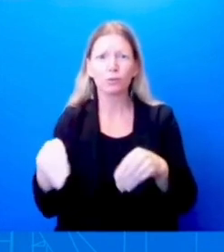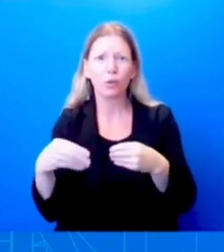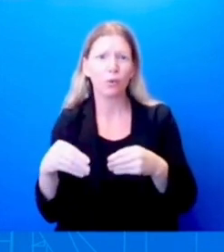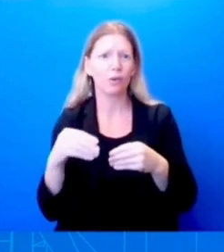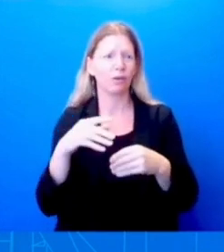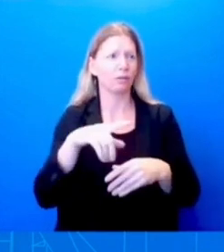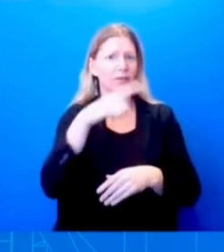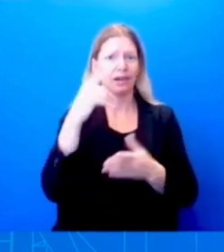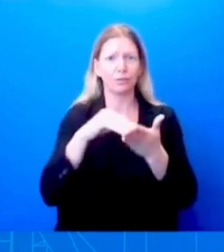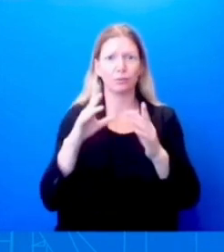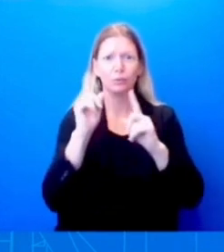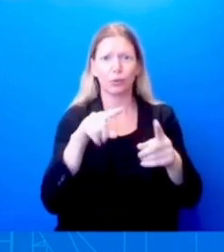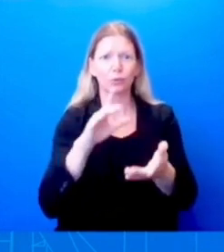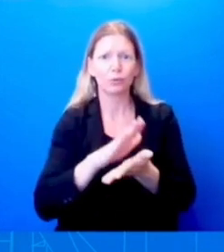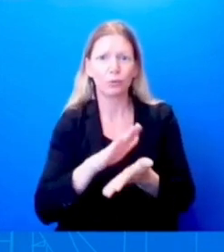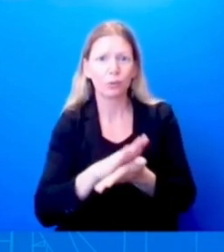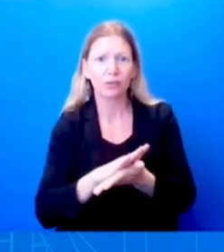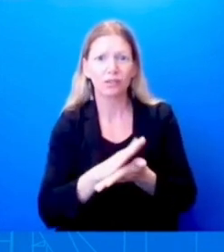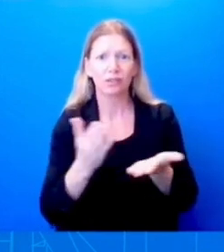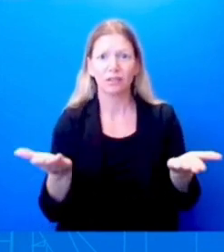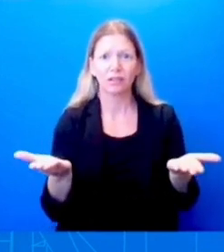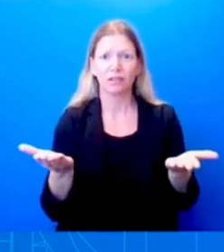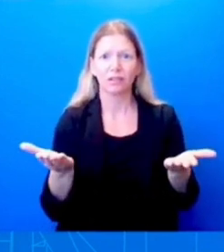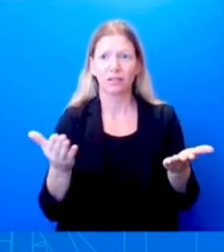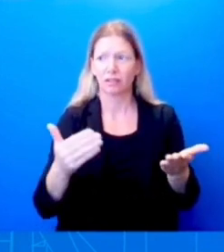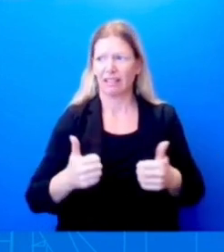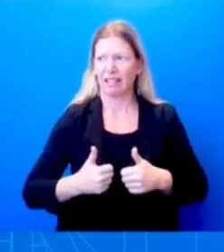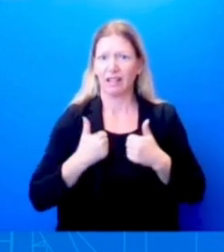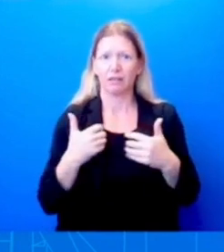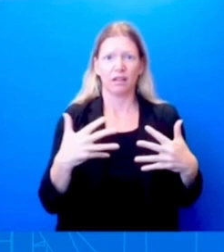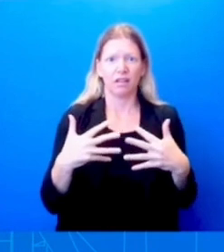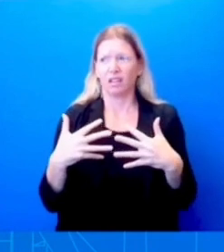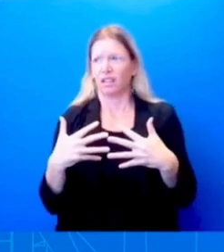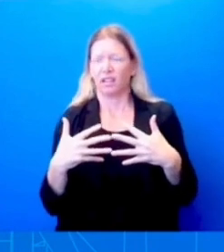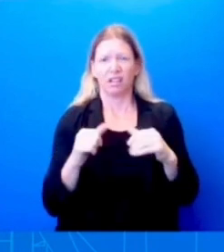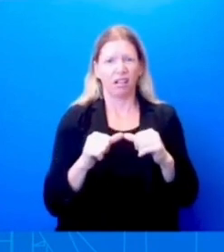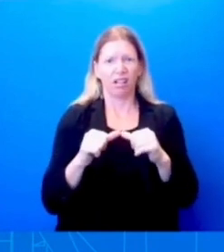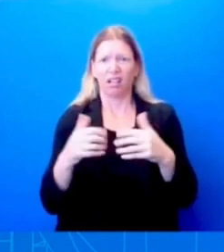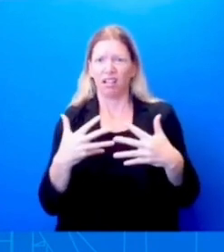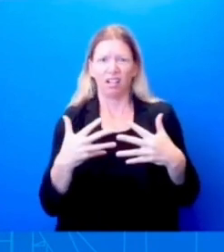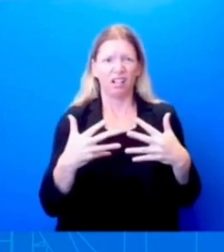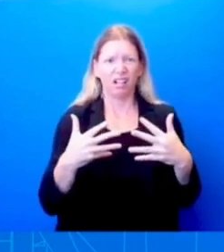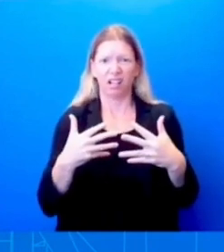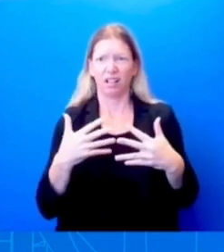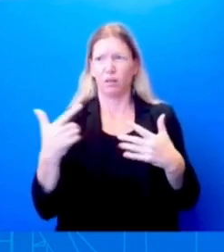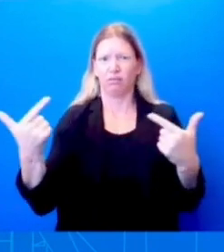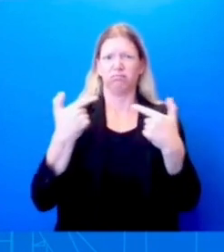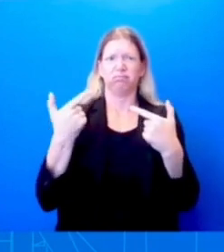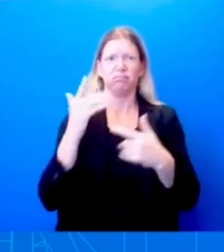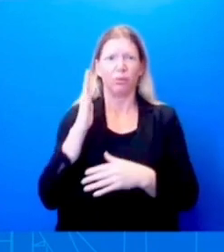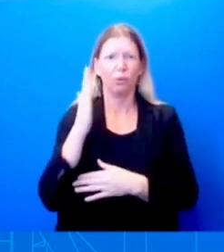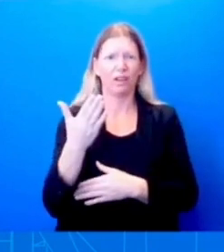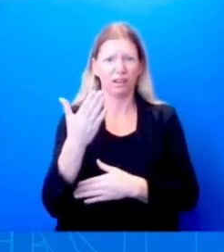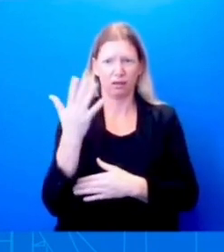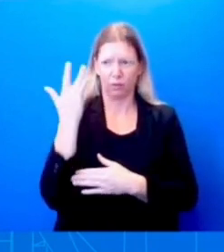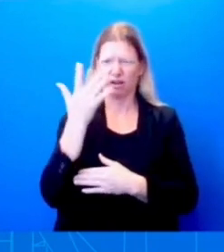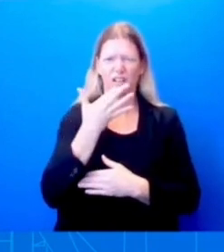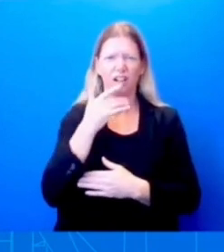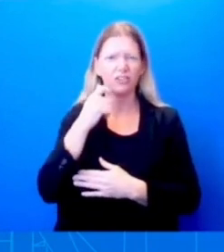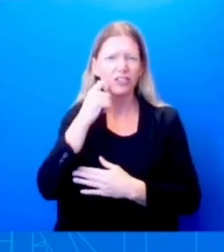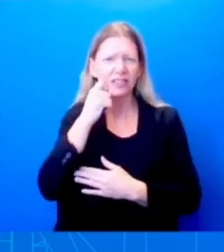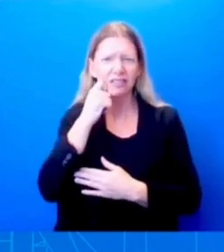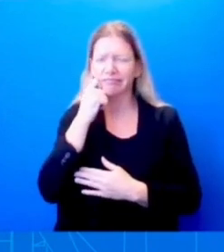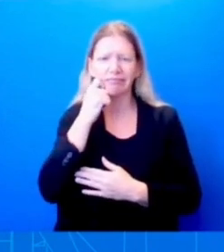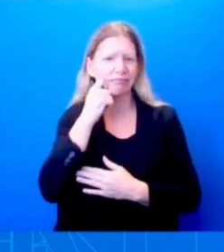to school live in fear of being gunned down because of the color of their skin. Hate must have